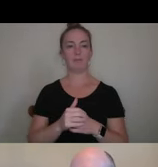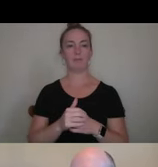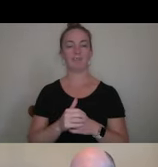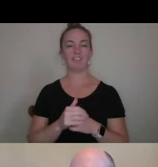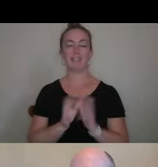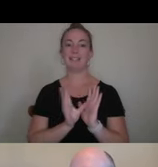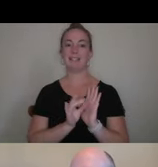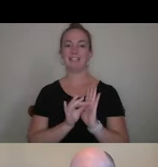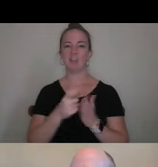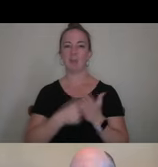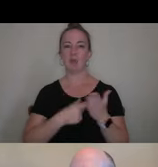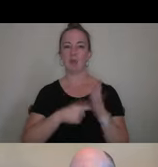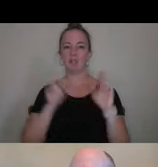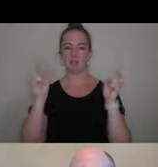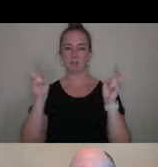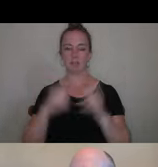if you will.